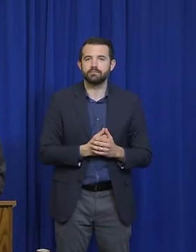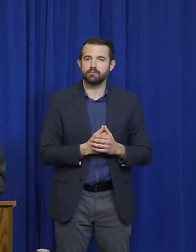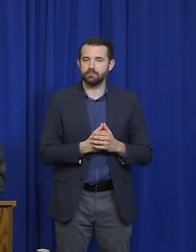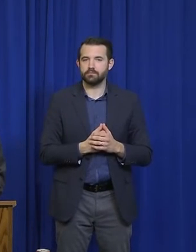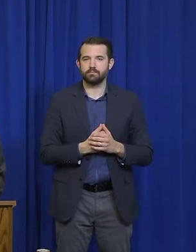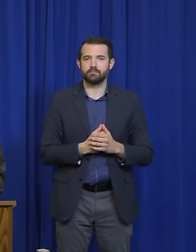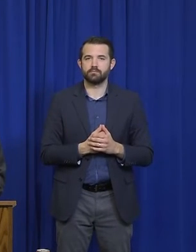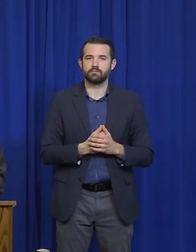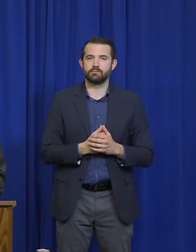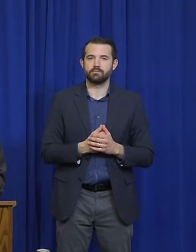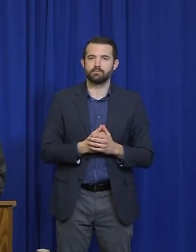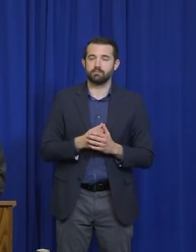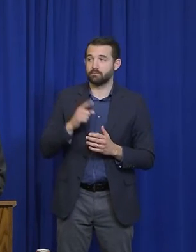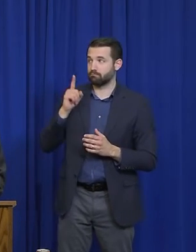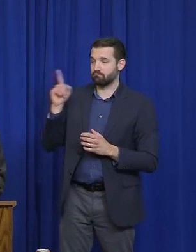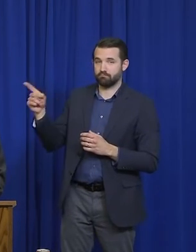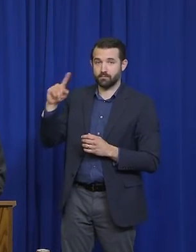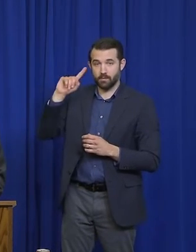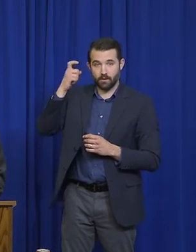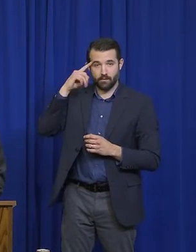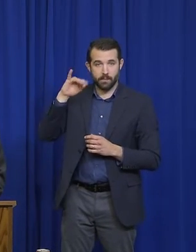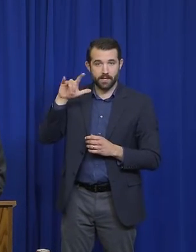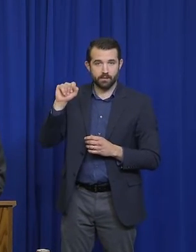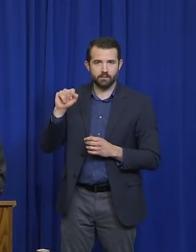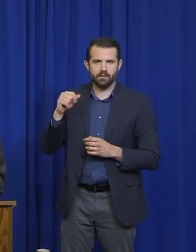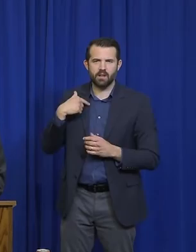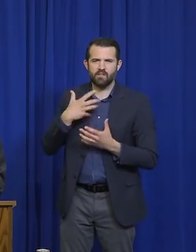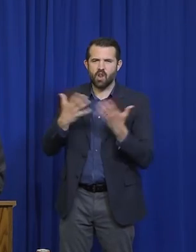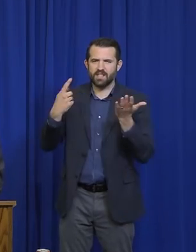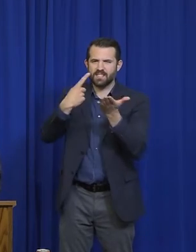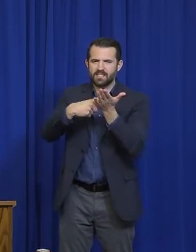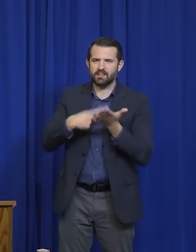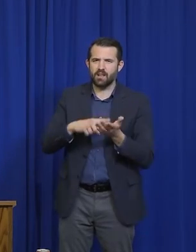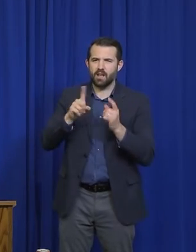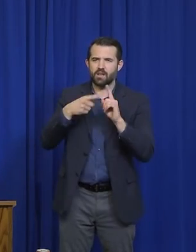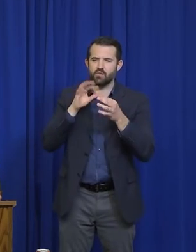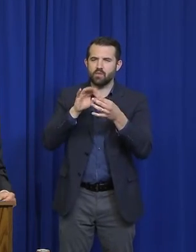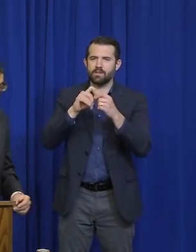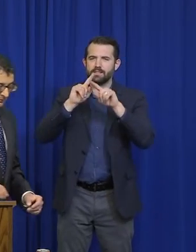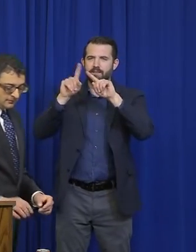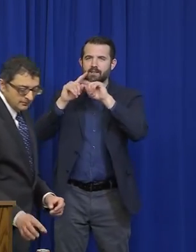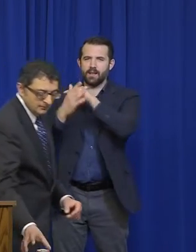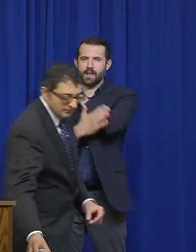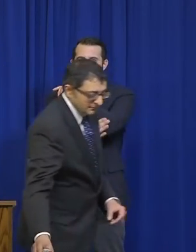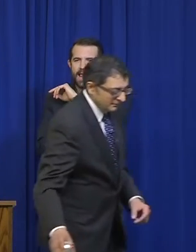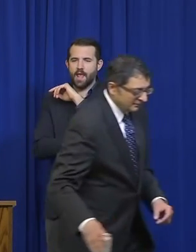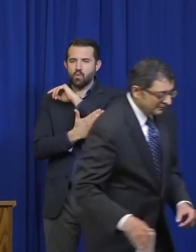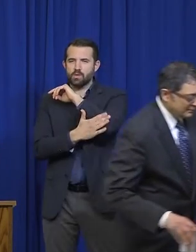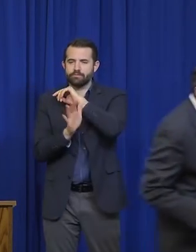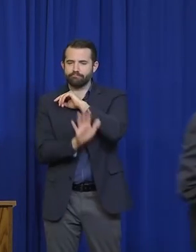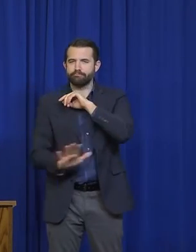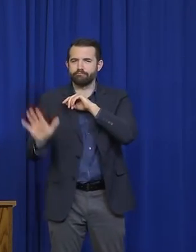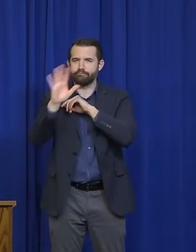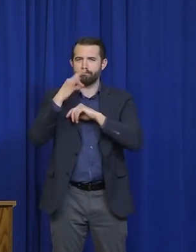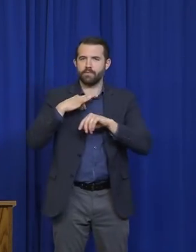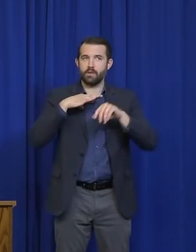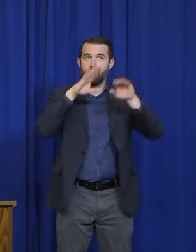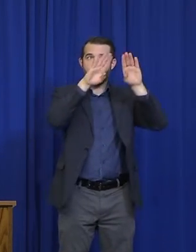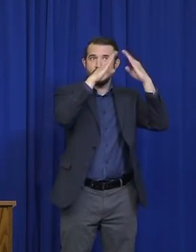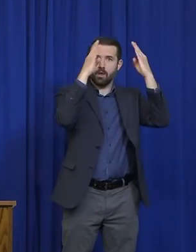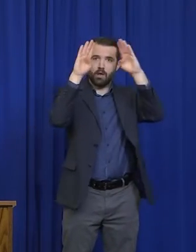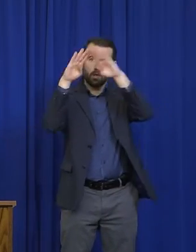of talk about maybe doing a county-by-county approach in the past or kind of looking at the regional differences, know, certainly recognizing that